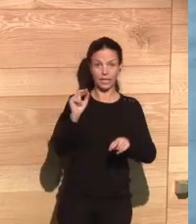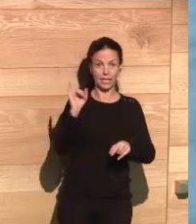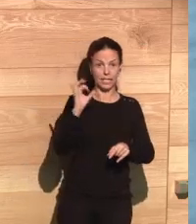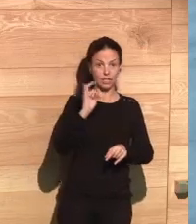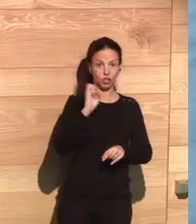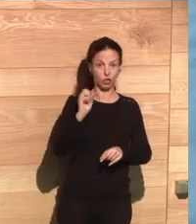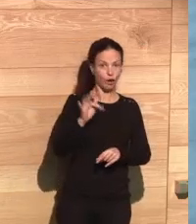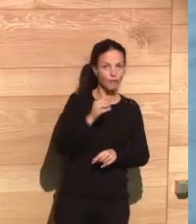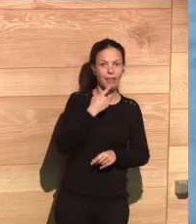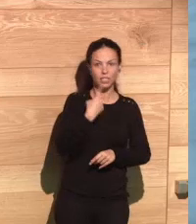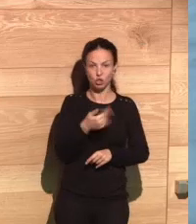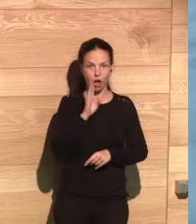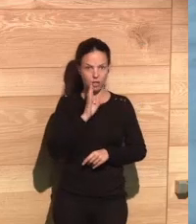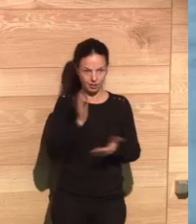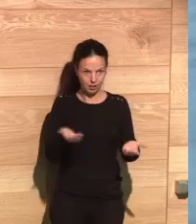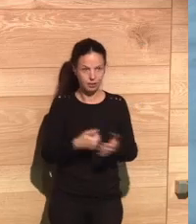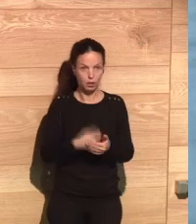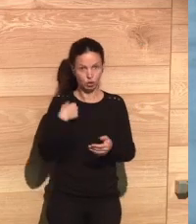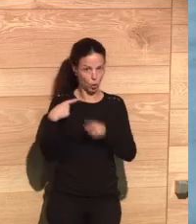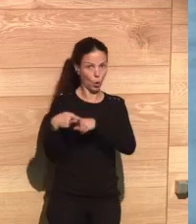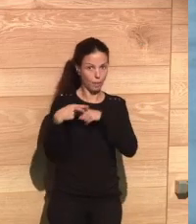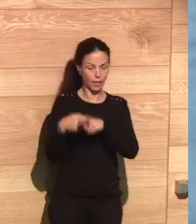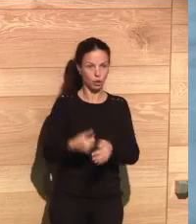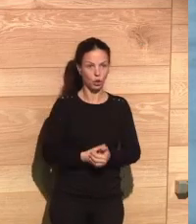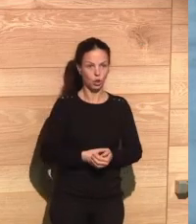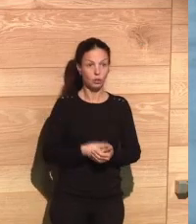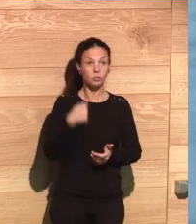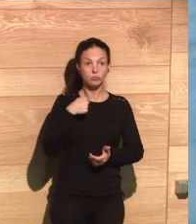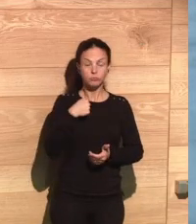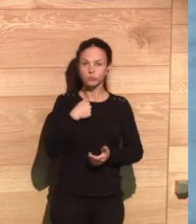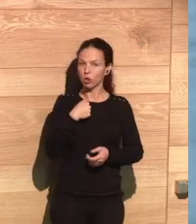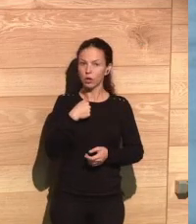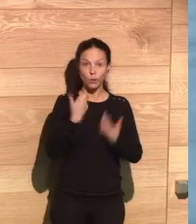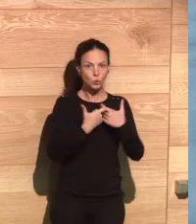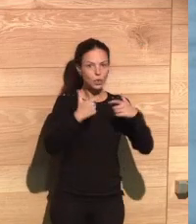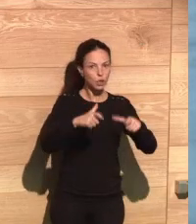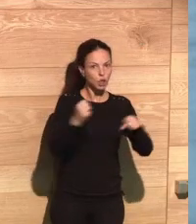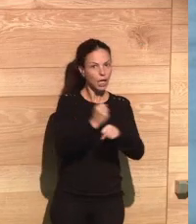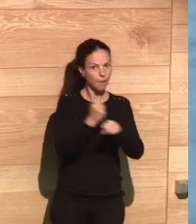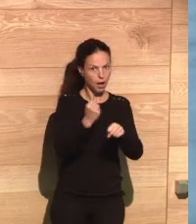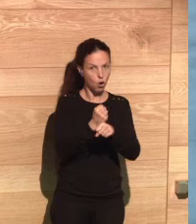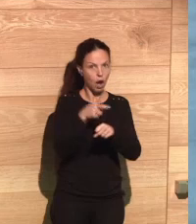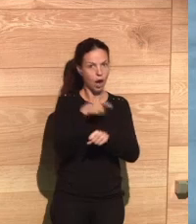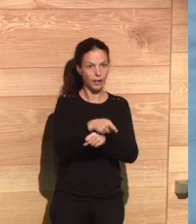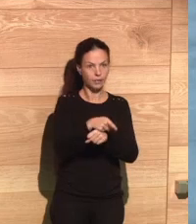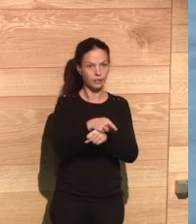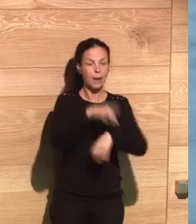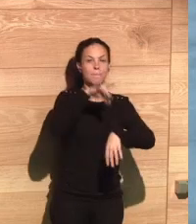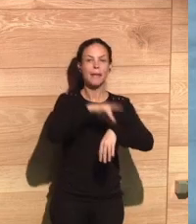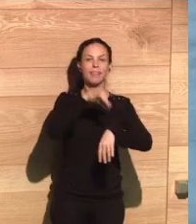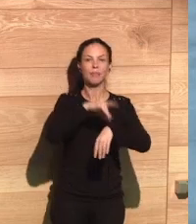elements that has pointed out Christophe. And I am totally ready